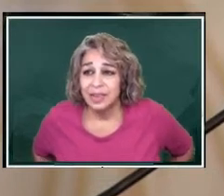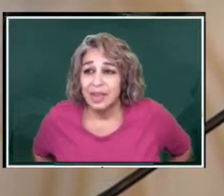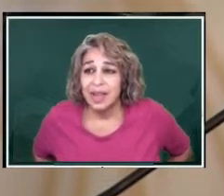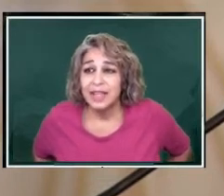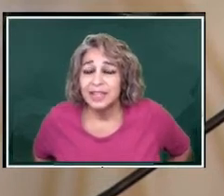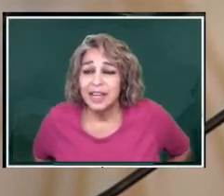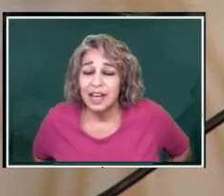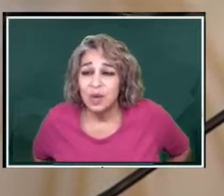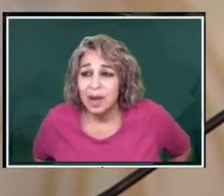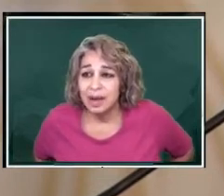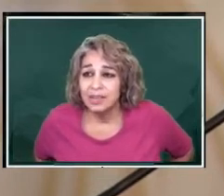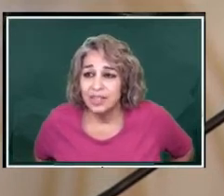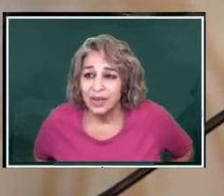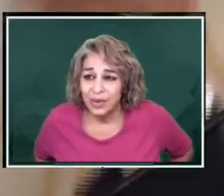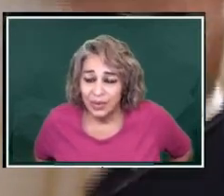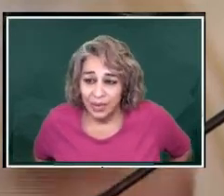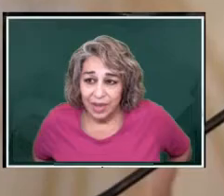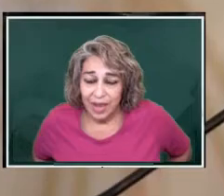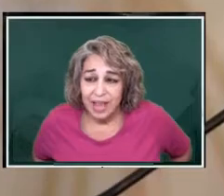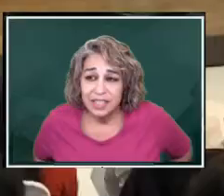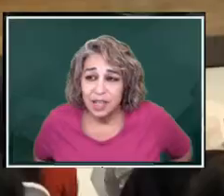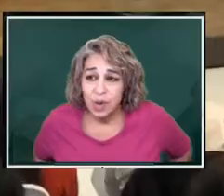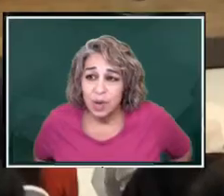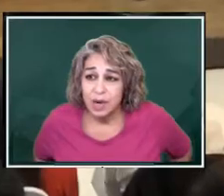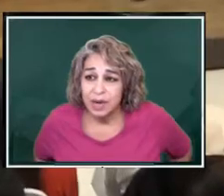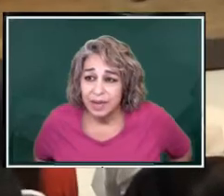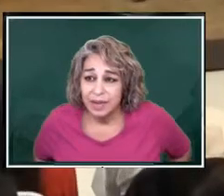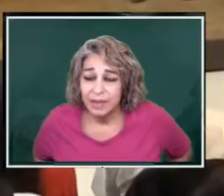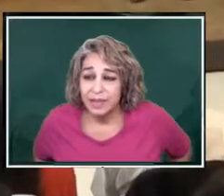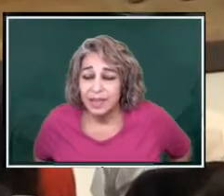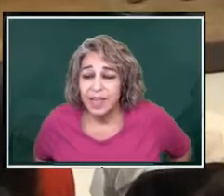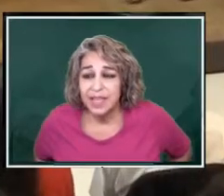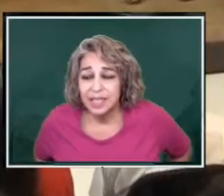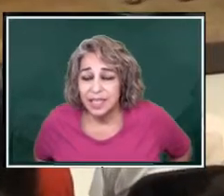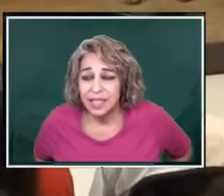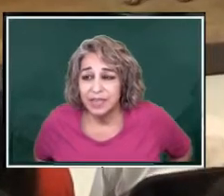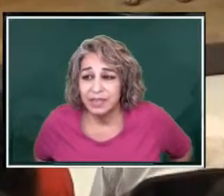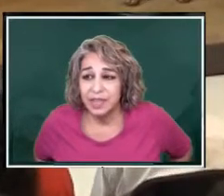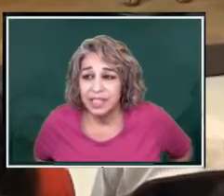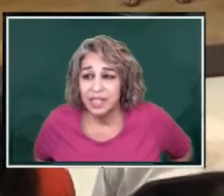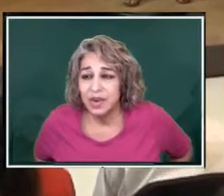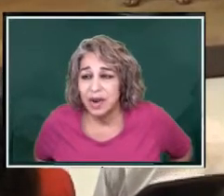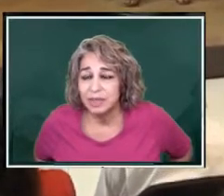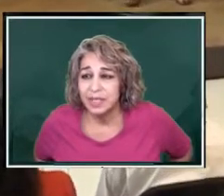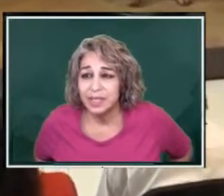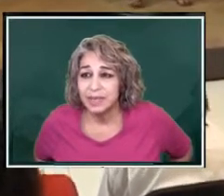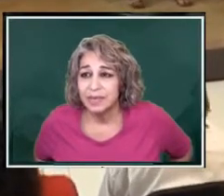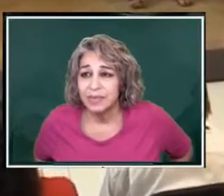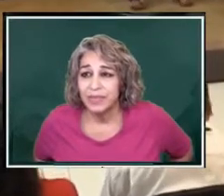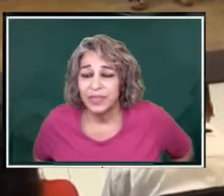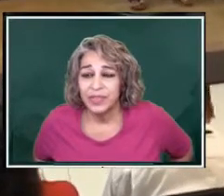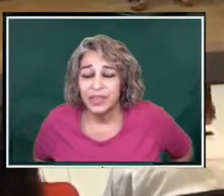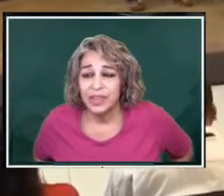and Sinaloa also, has lowered the incidents of illicit crimes.